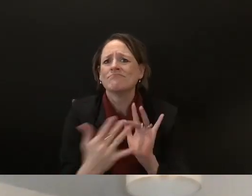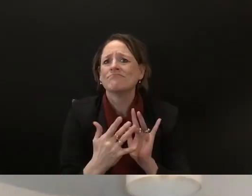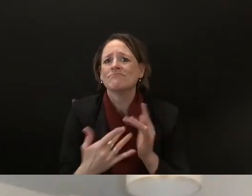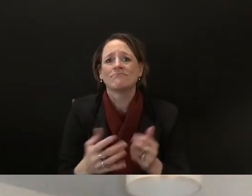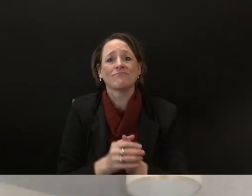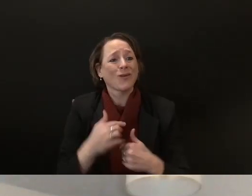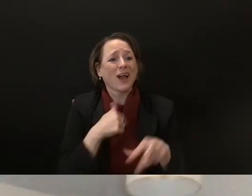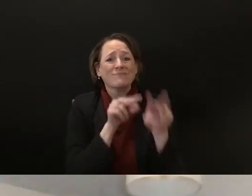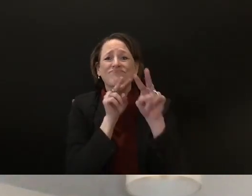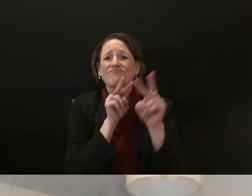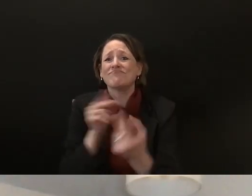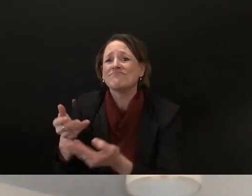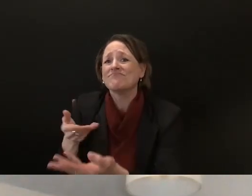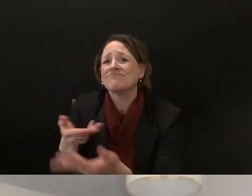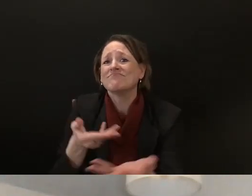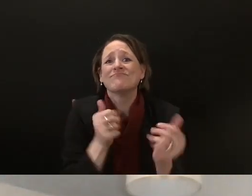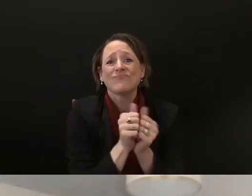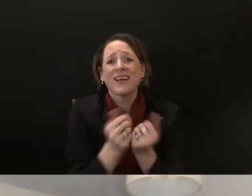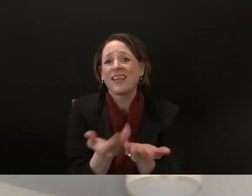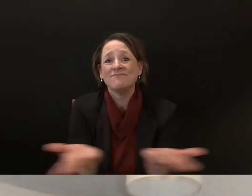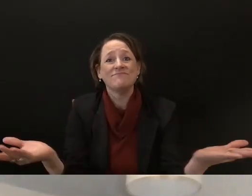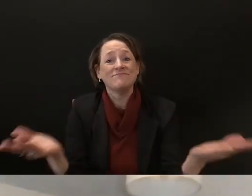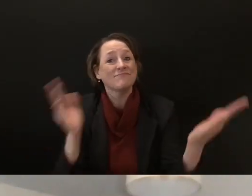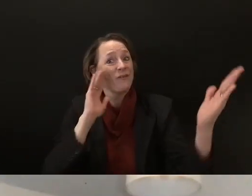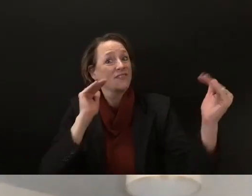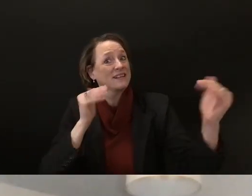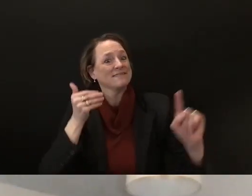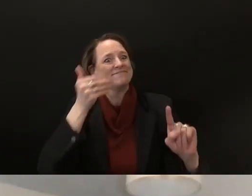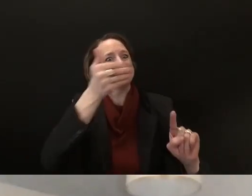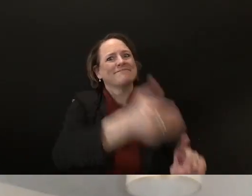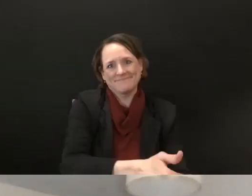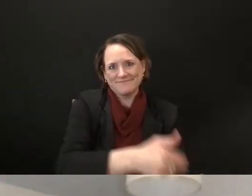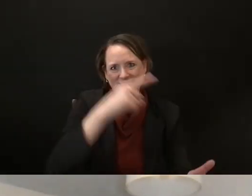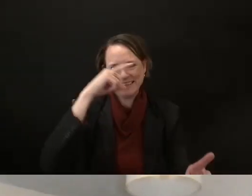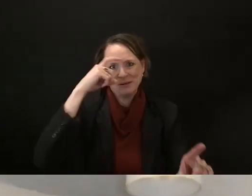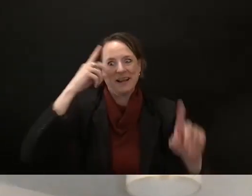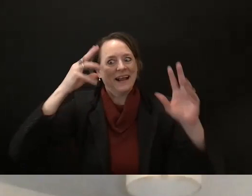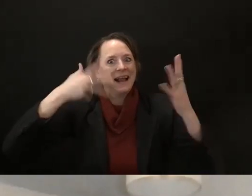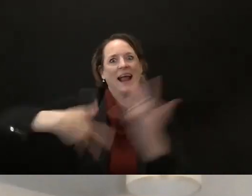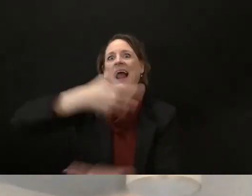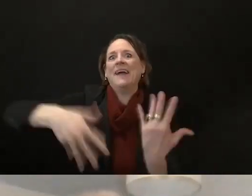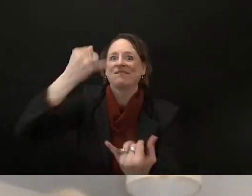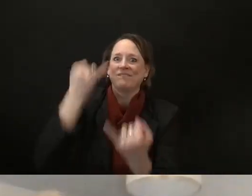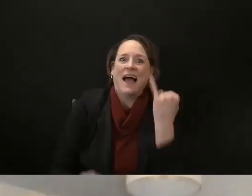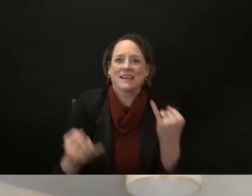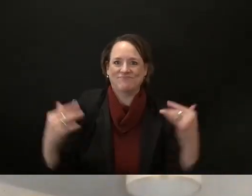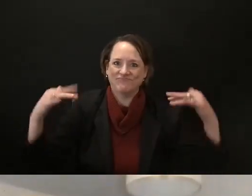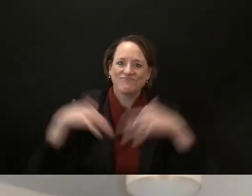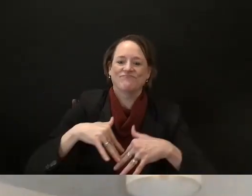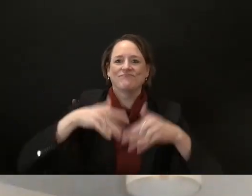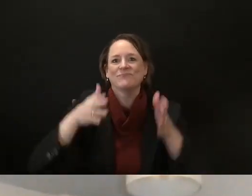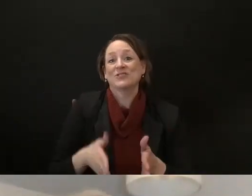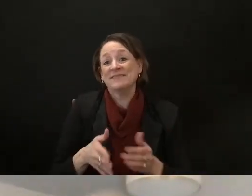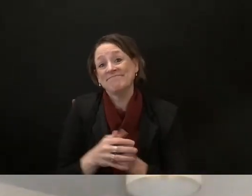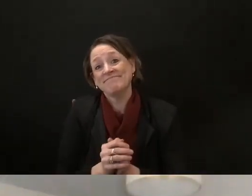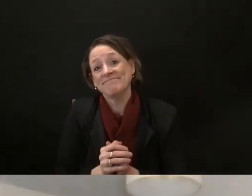end of summer actually seeing you so have a good night yep um and just to to give my final farewell thank you to everybody